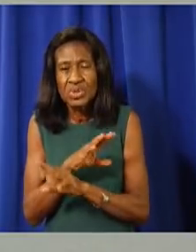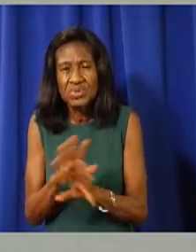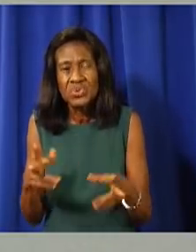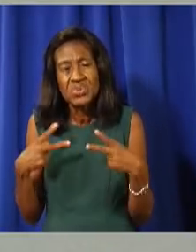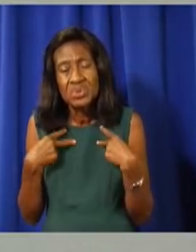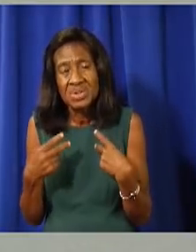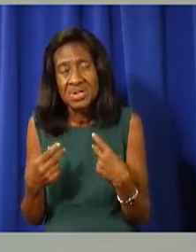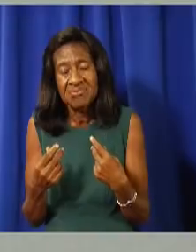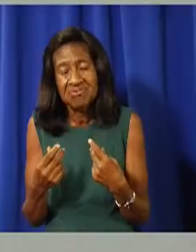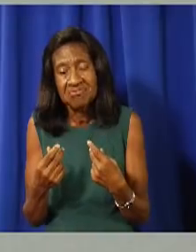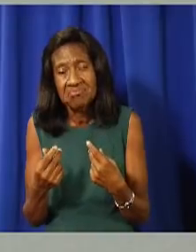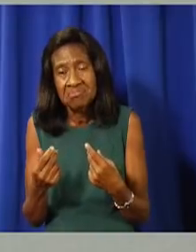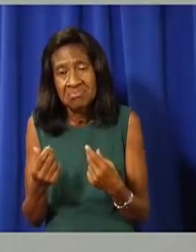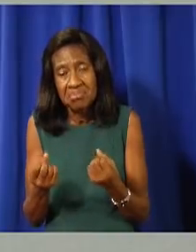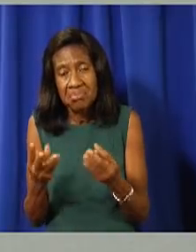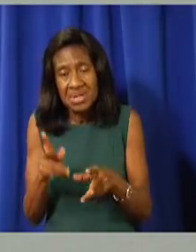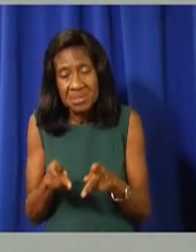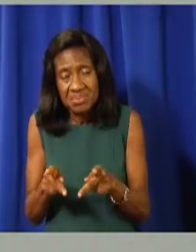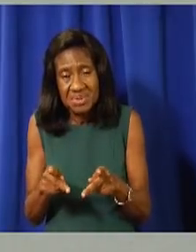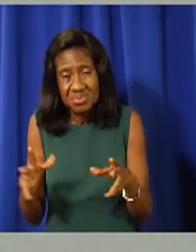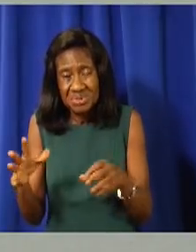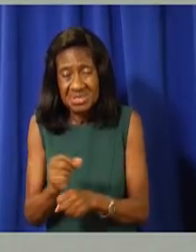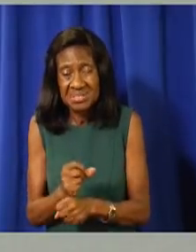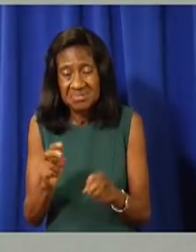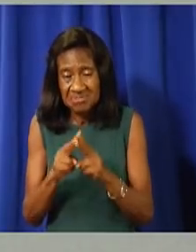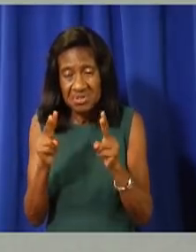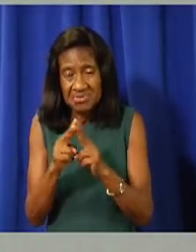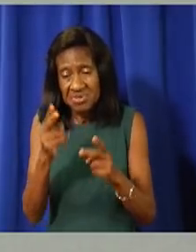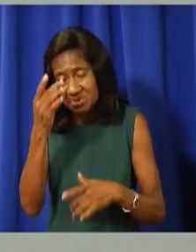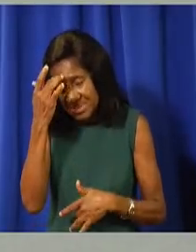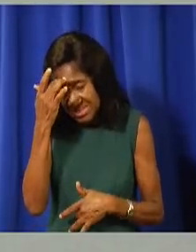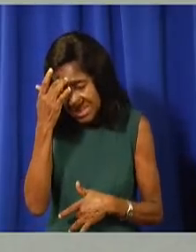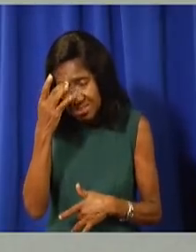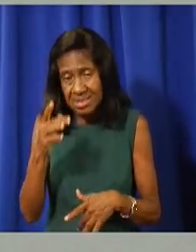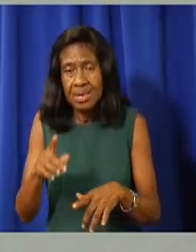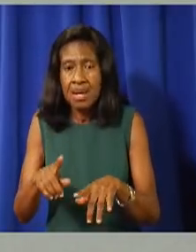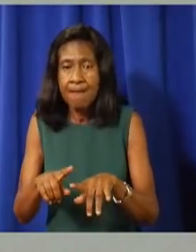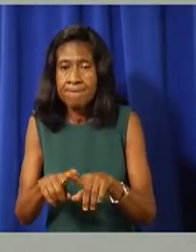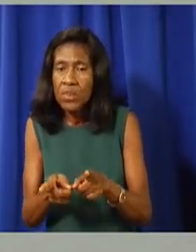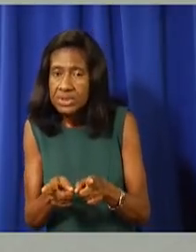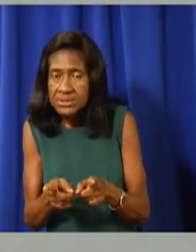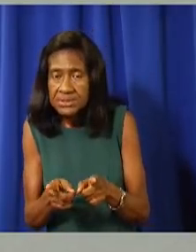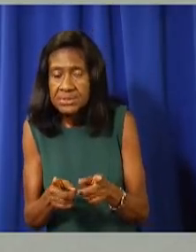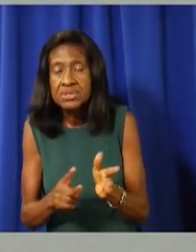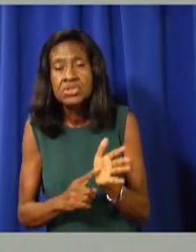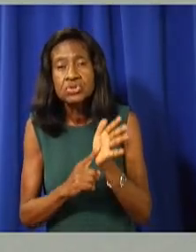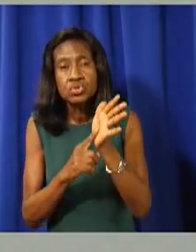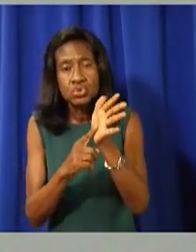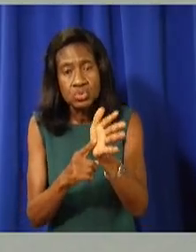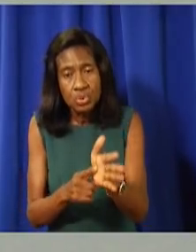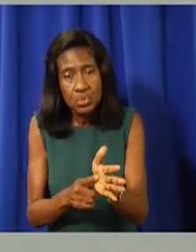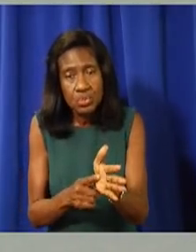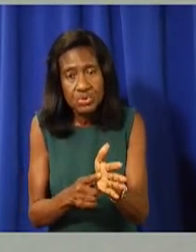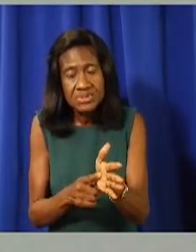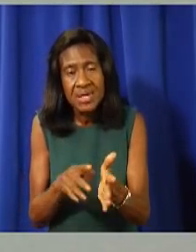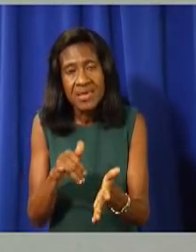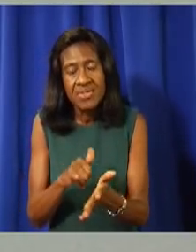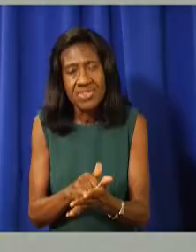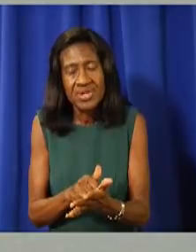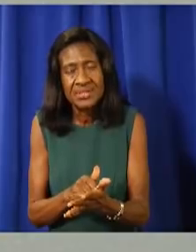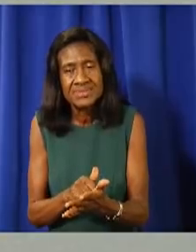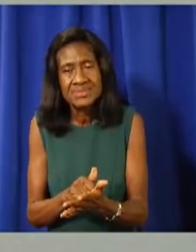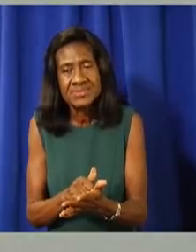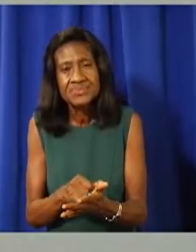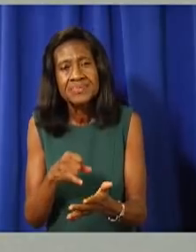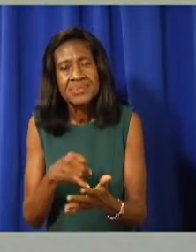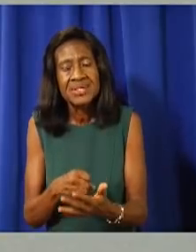So, that's actually good, a good example or a good, a good indication that it, it actually helps in that respect,